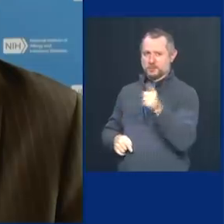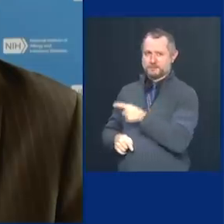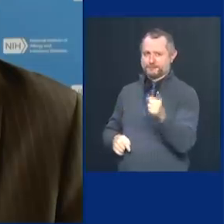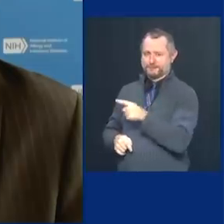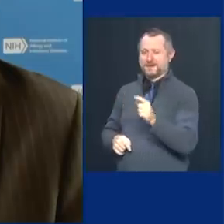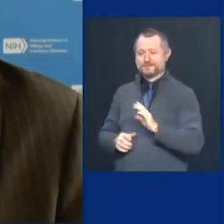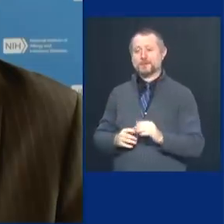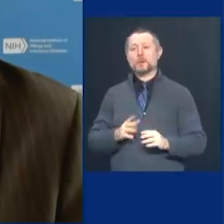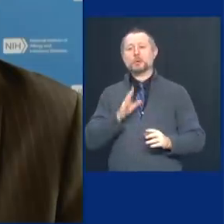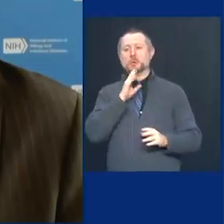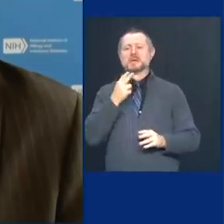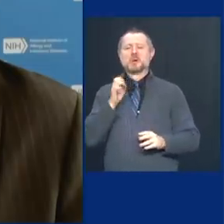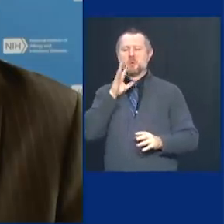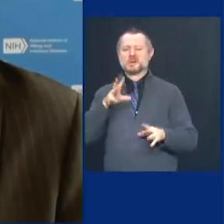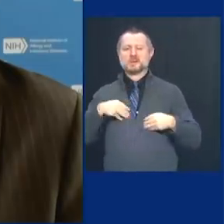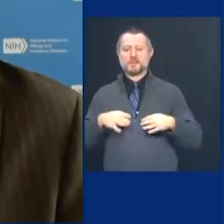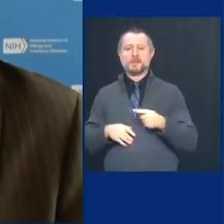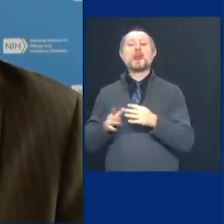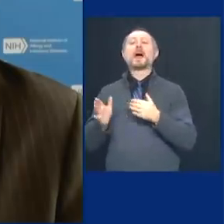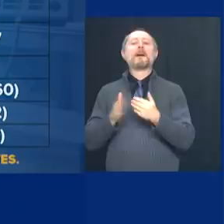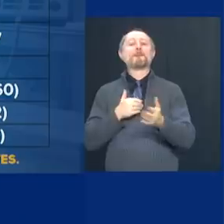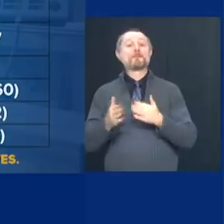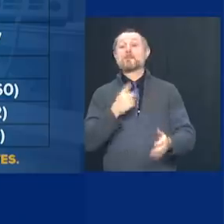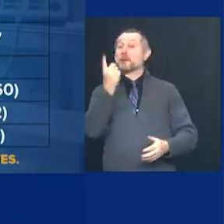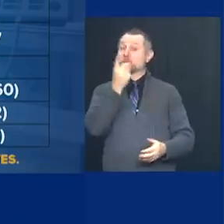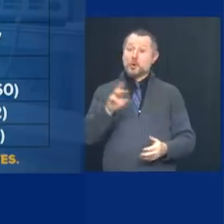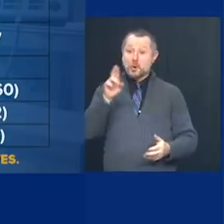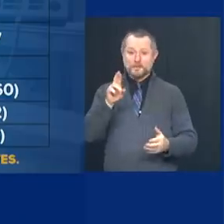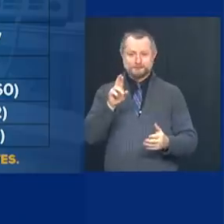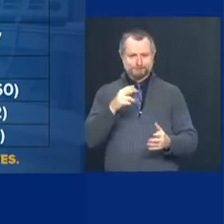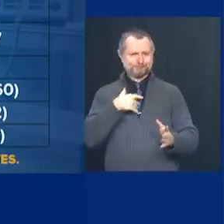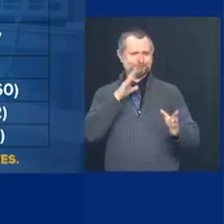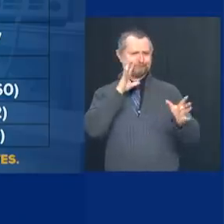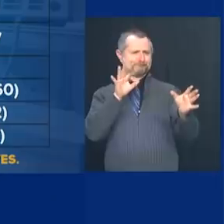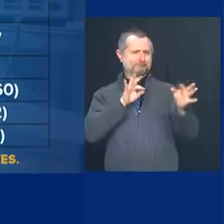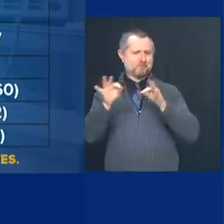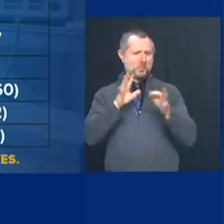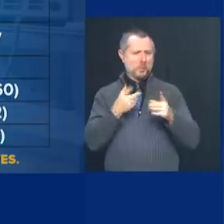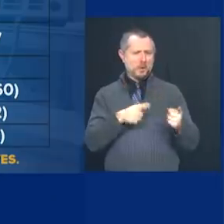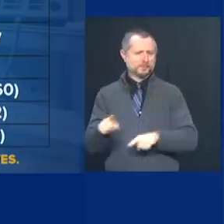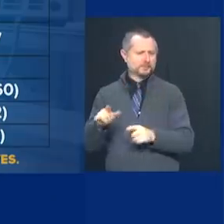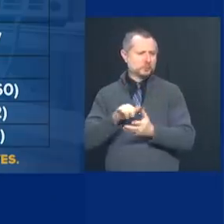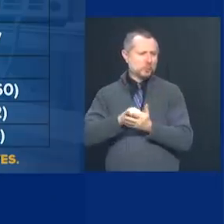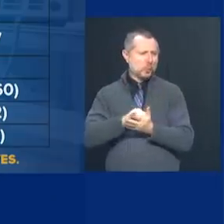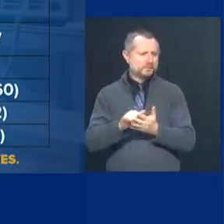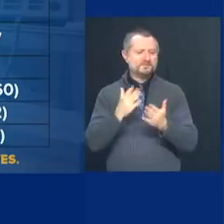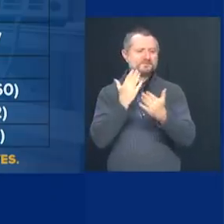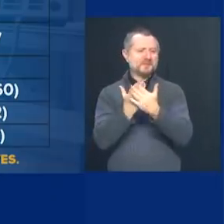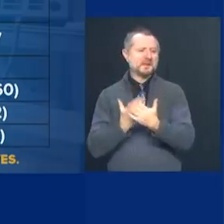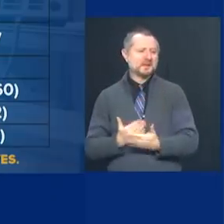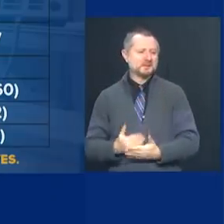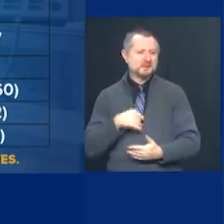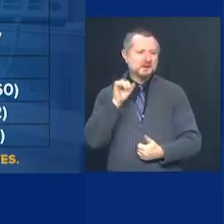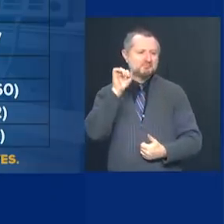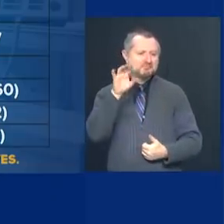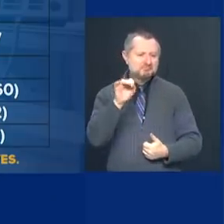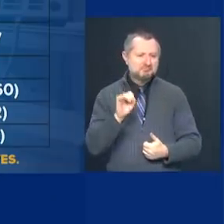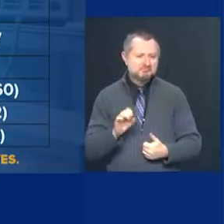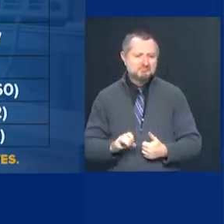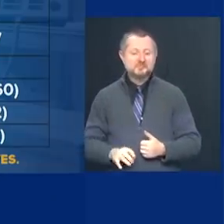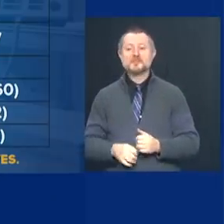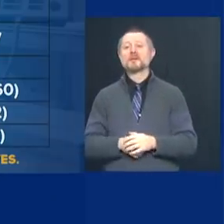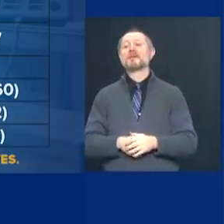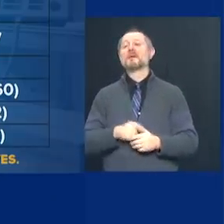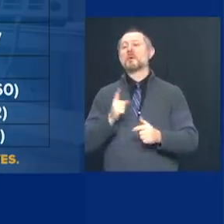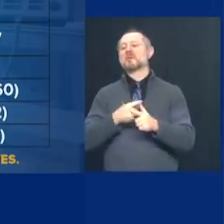that'll be fine with him. Doctor, let me give you a sense of where we are and give you the facts today. And then I'd like to ask you a